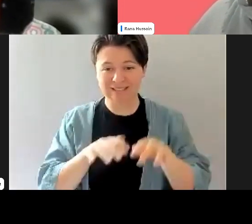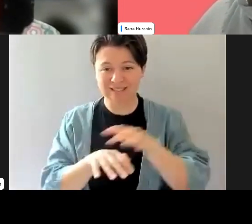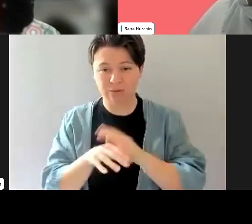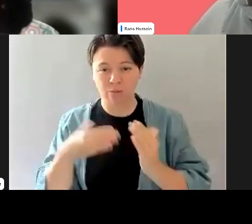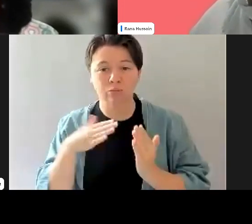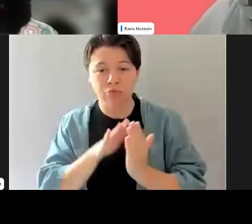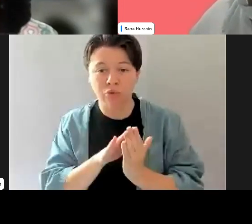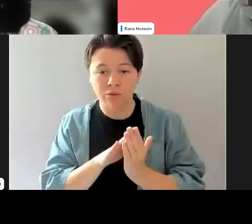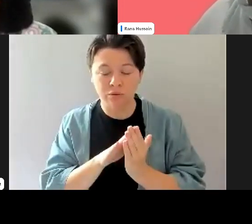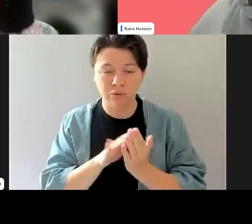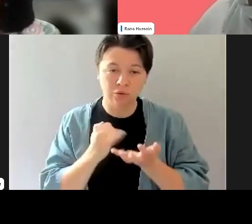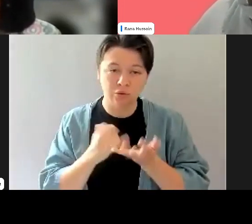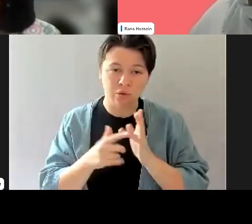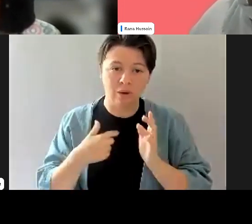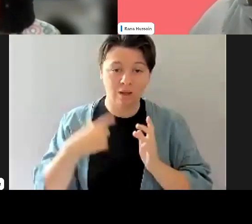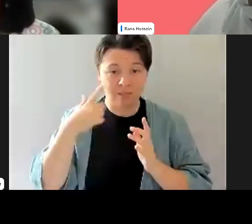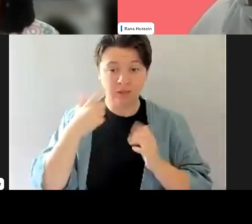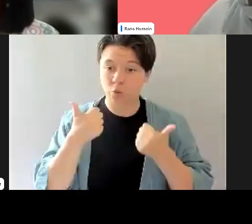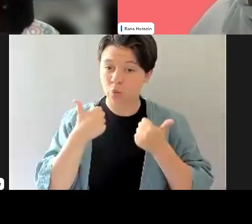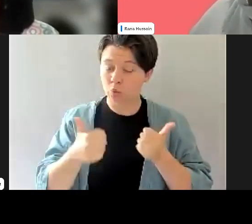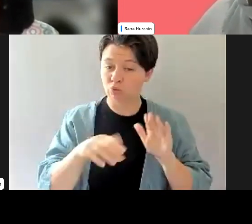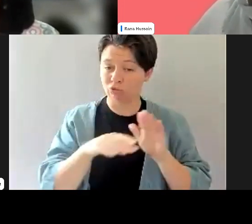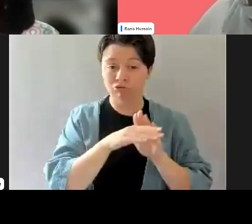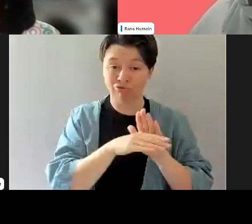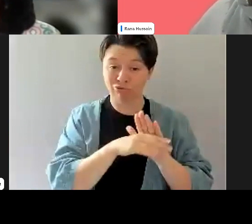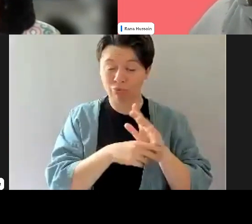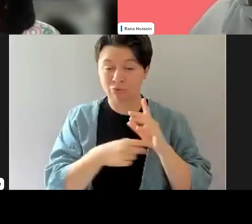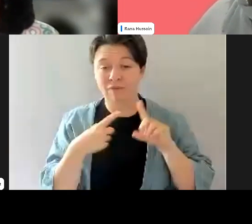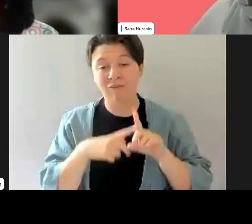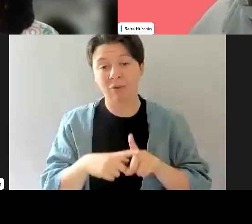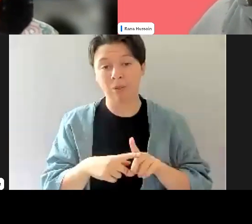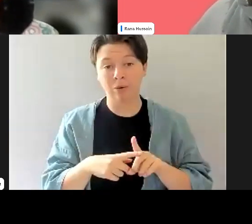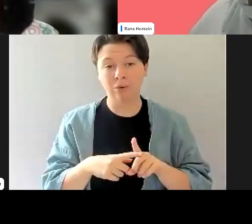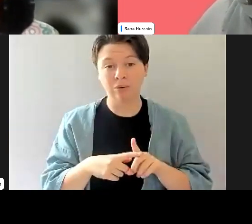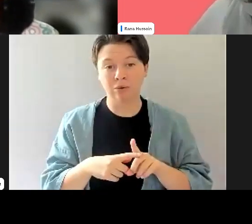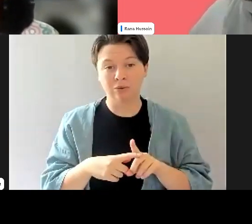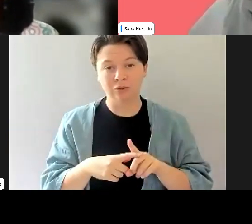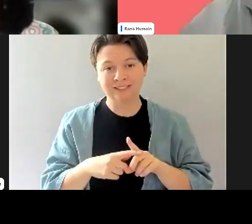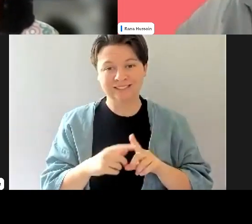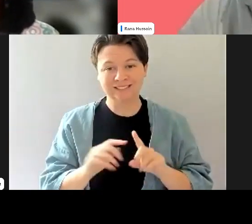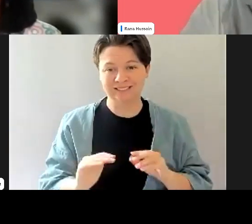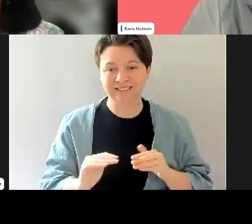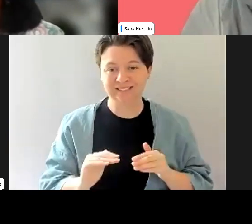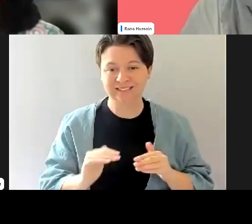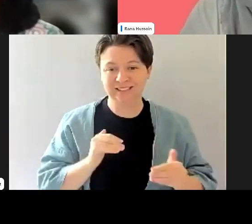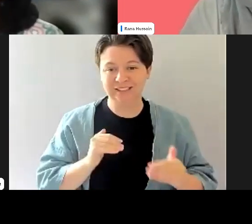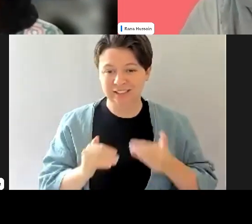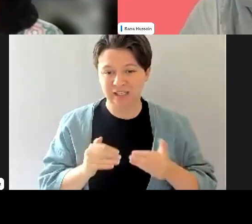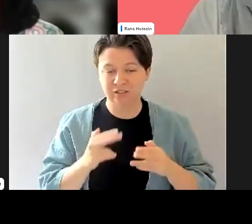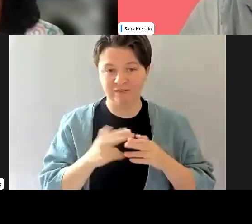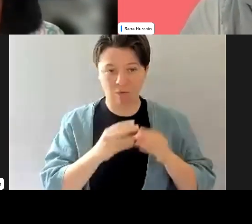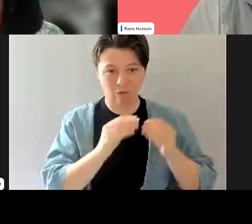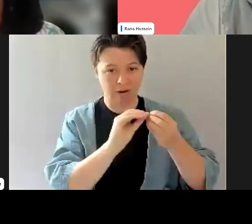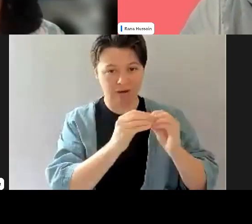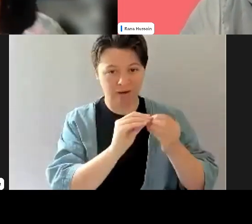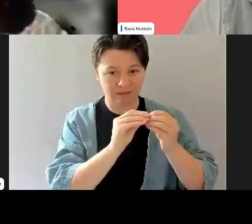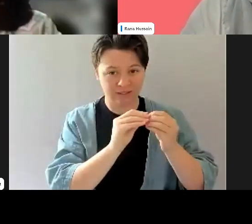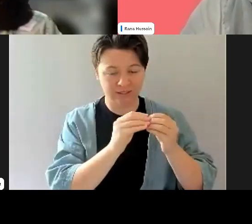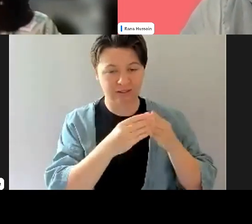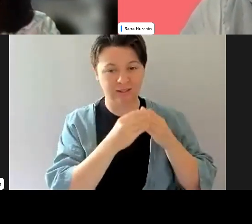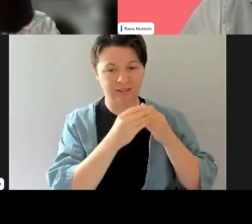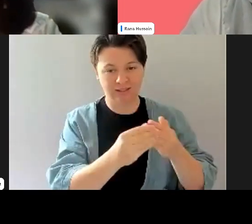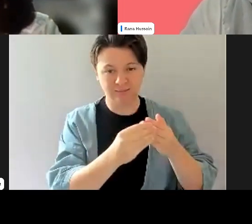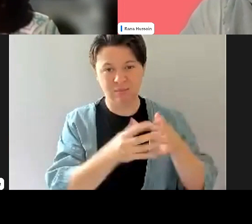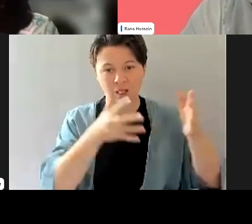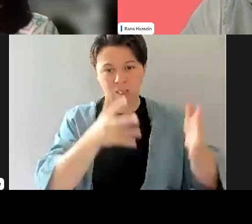So I think that's a good one to follow. Um, the challenges may be in convincing the leadership, uh, which still consists of older white men. A